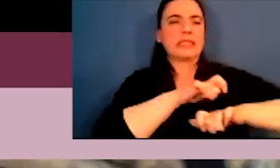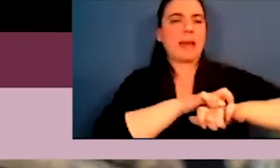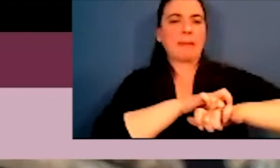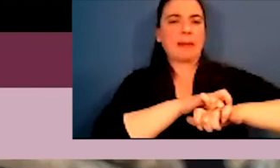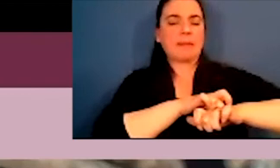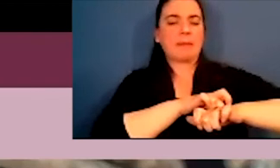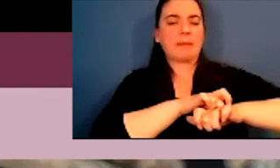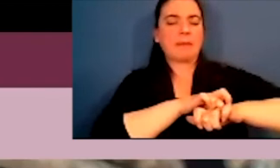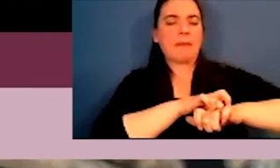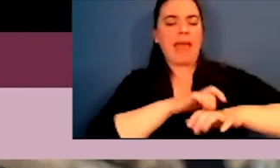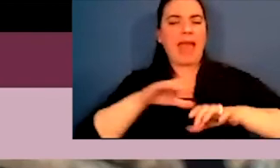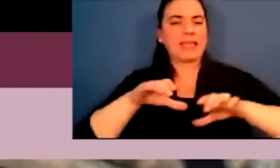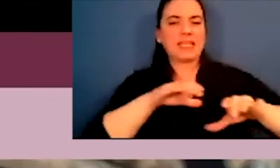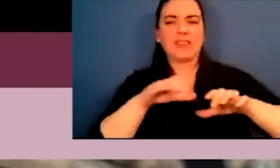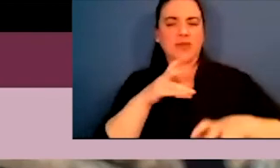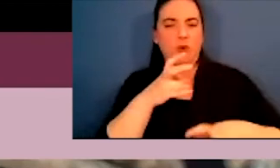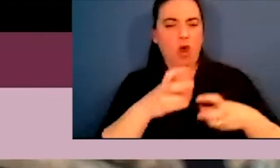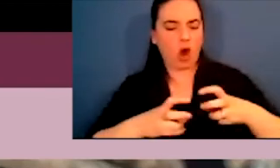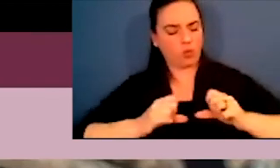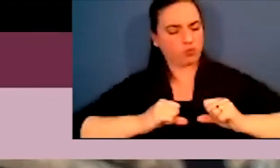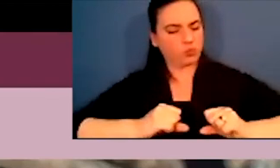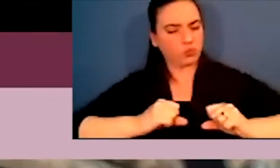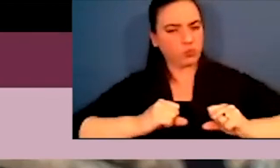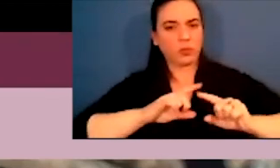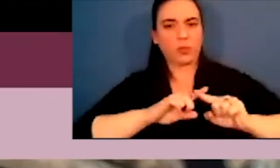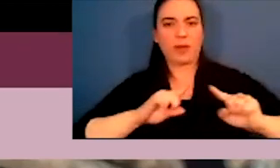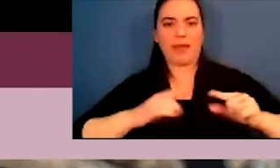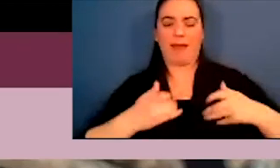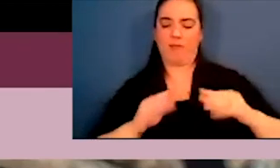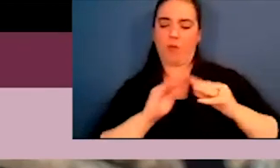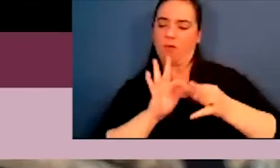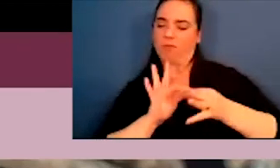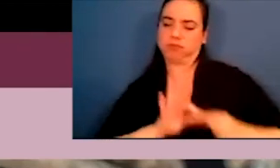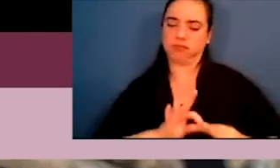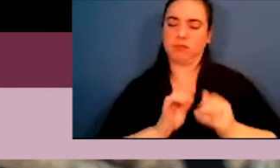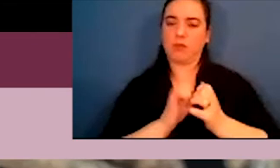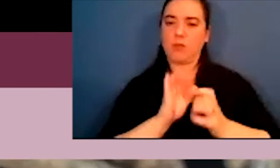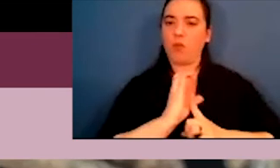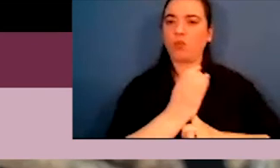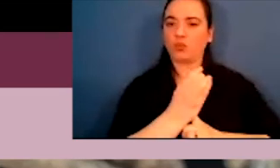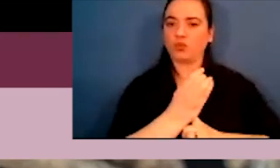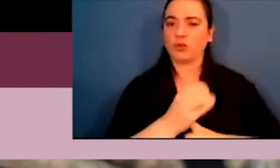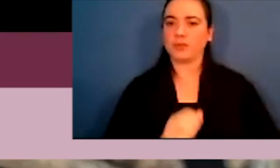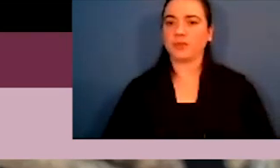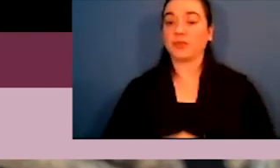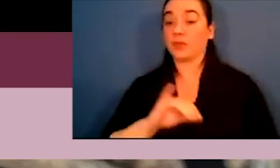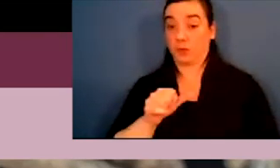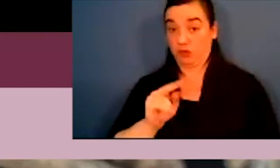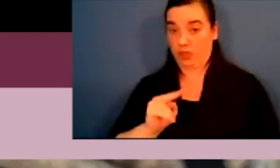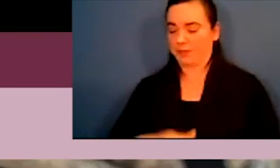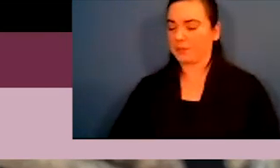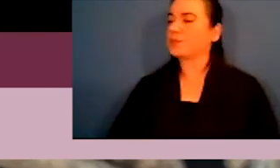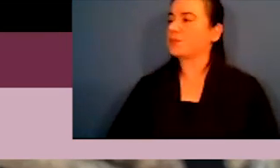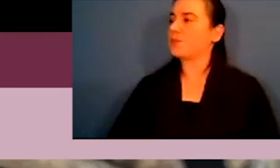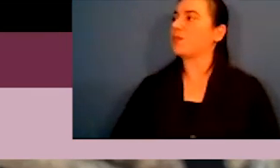not necessarily used every time for every strenuous activity. It's become more embedded